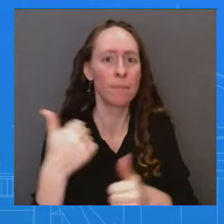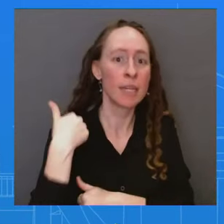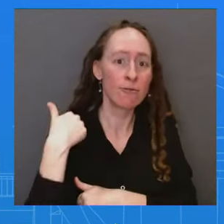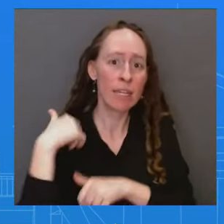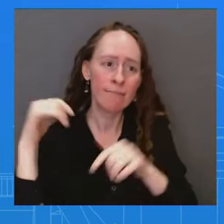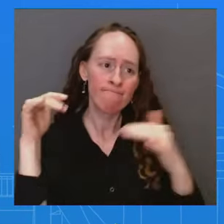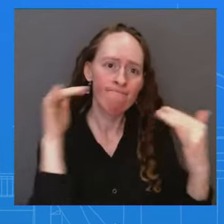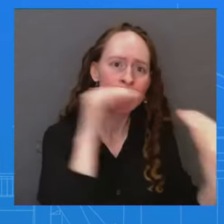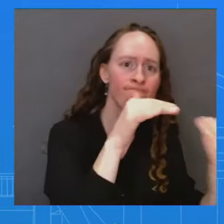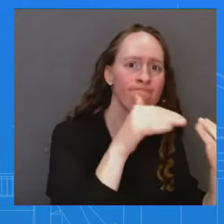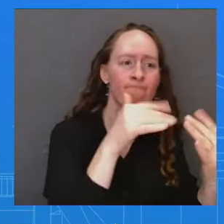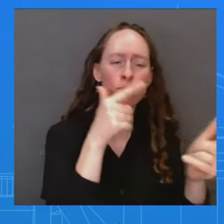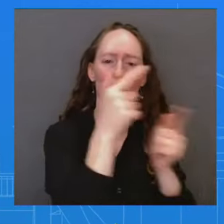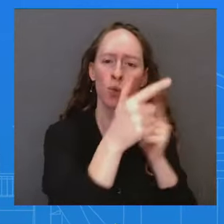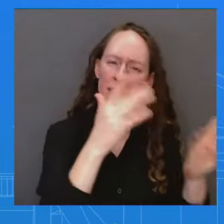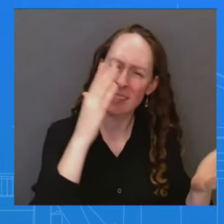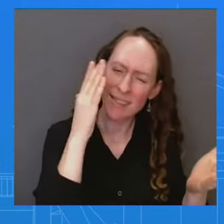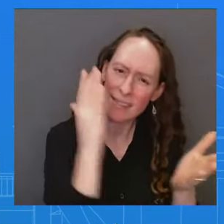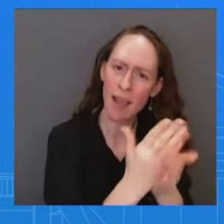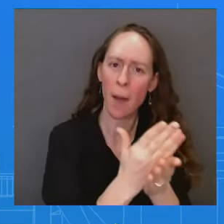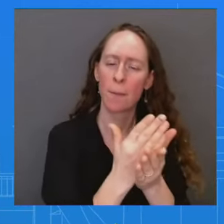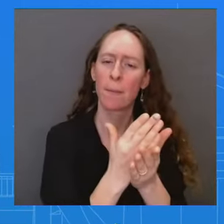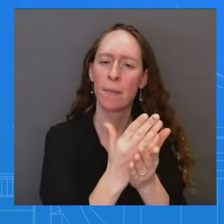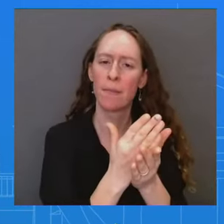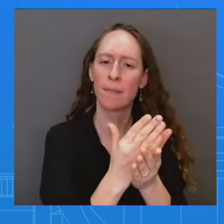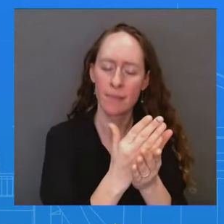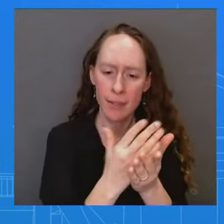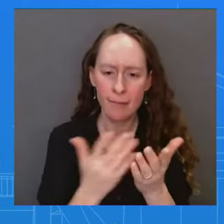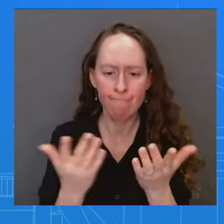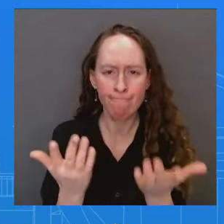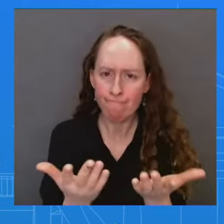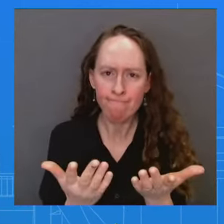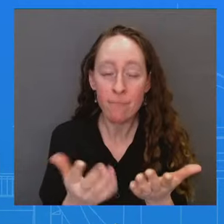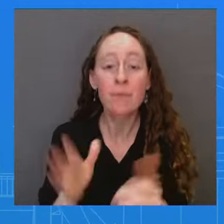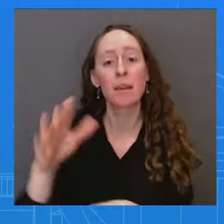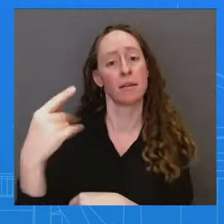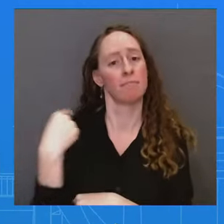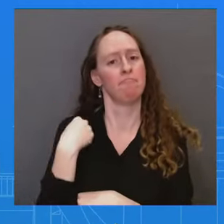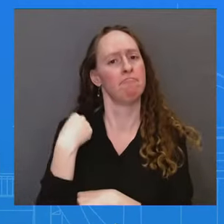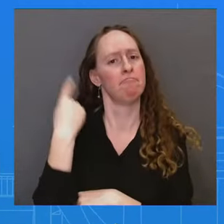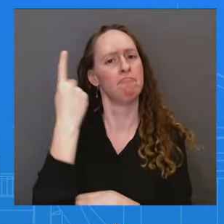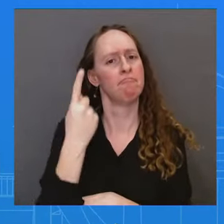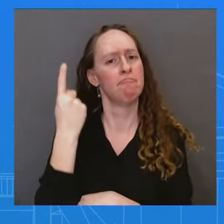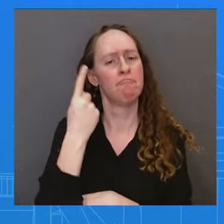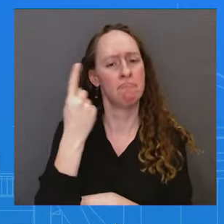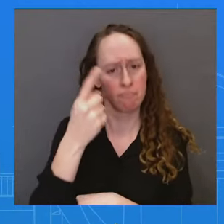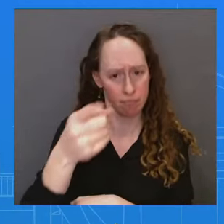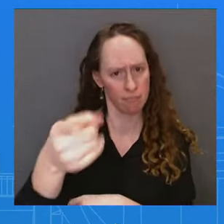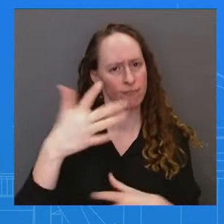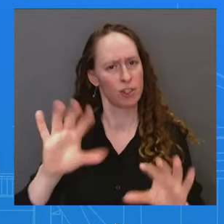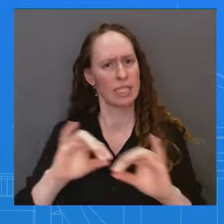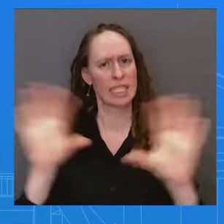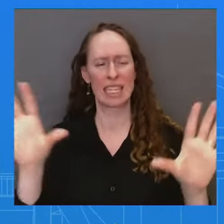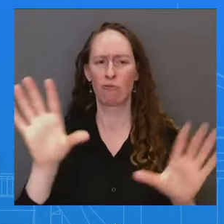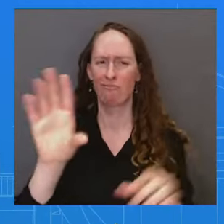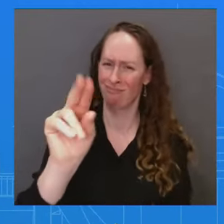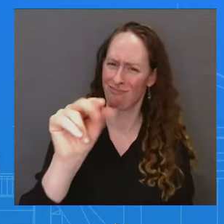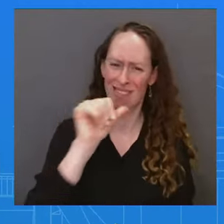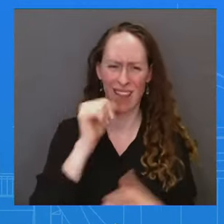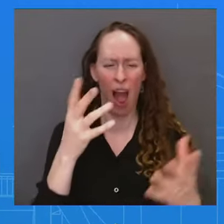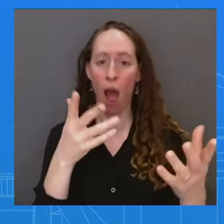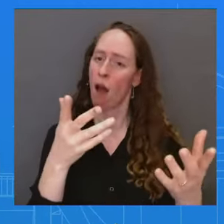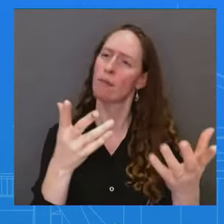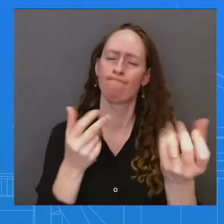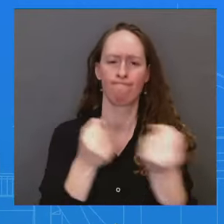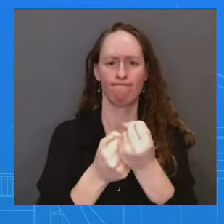House position is no ceasefire. So is the Biden administration in violation of international law on the call of